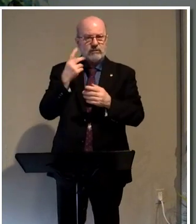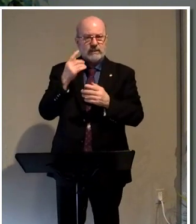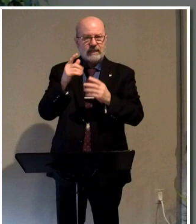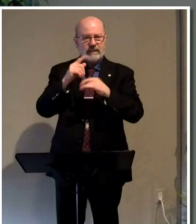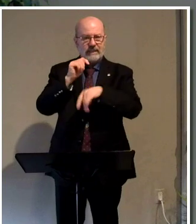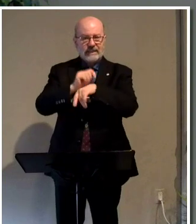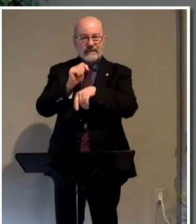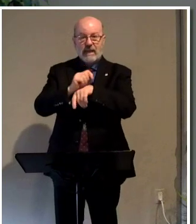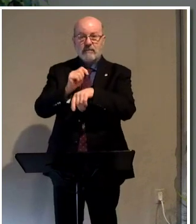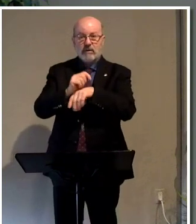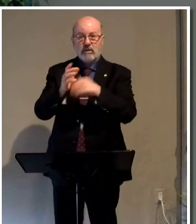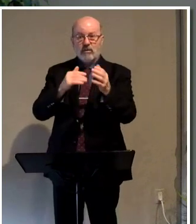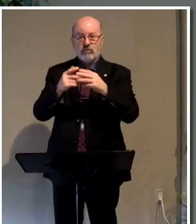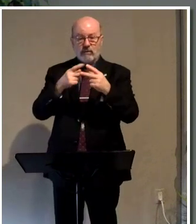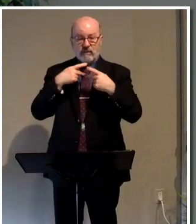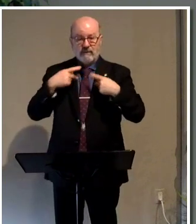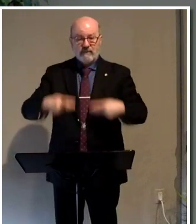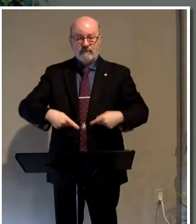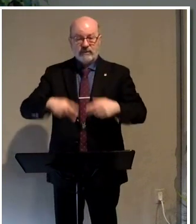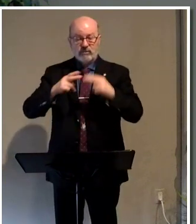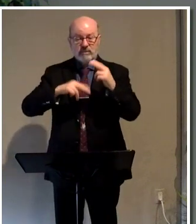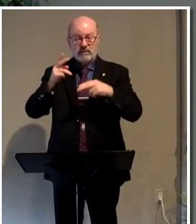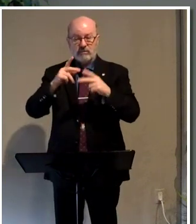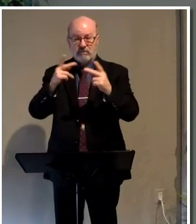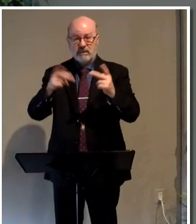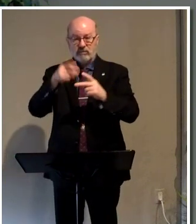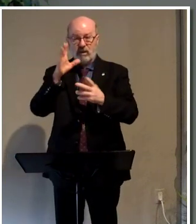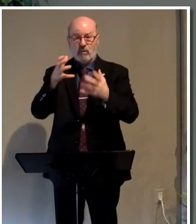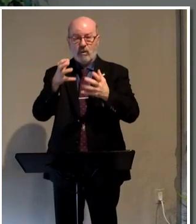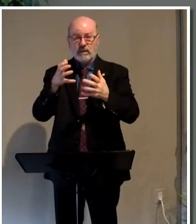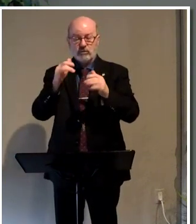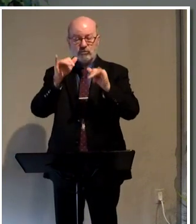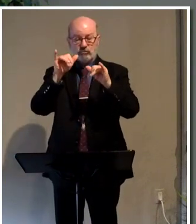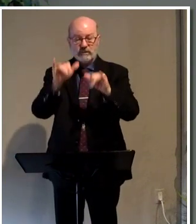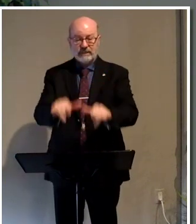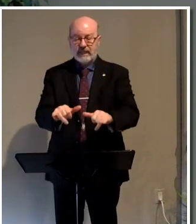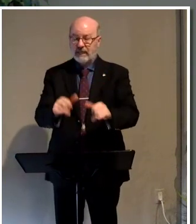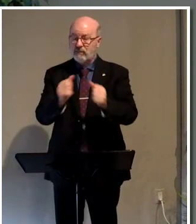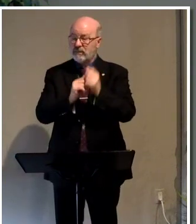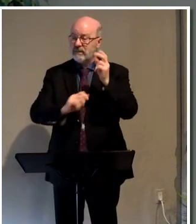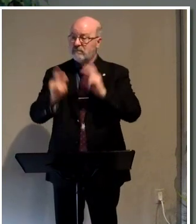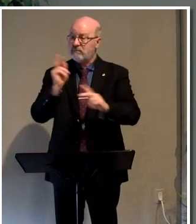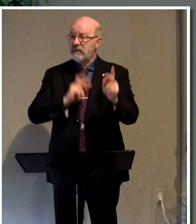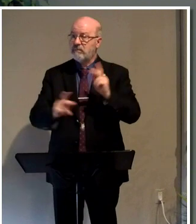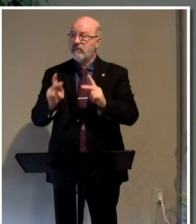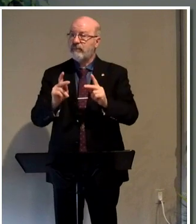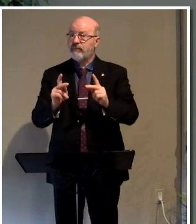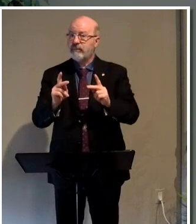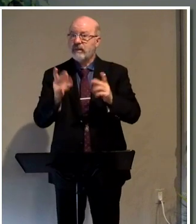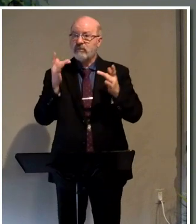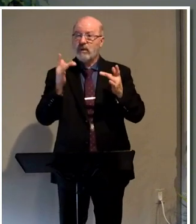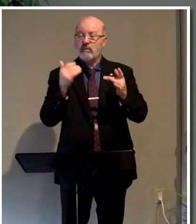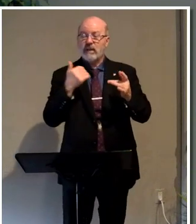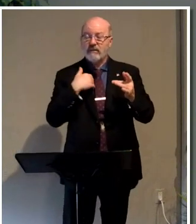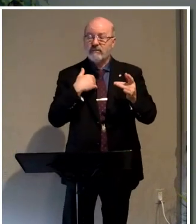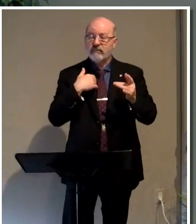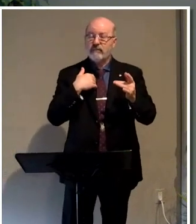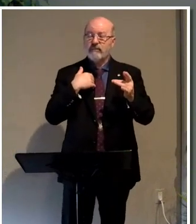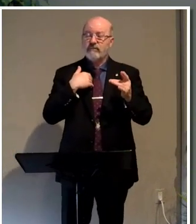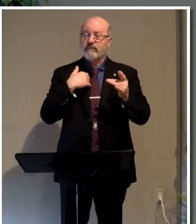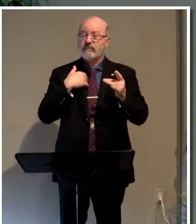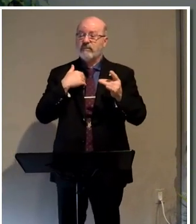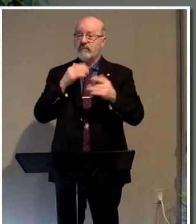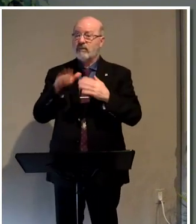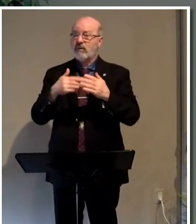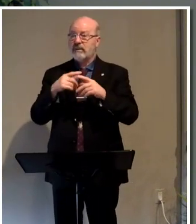the temple, although it was a physical building, was a place where God wanted to dwell with his people. Right. So that's why we have all